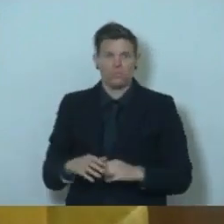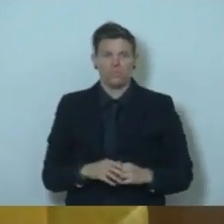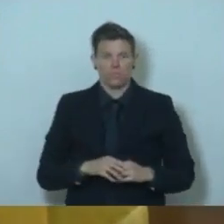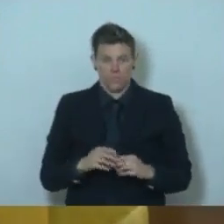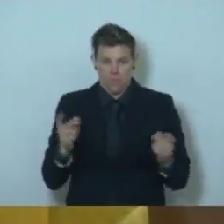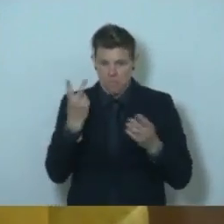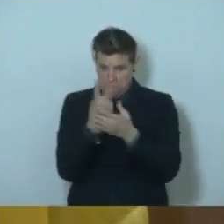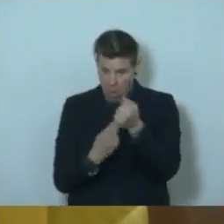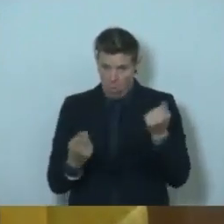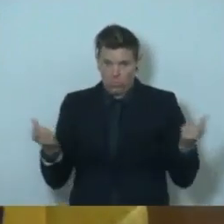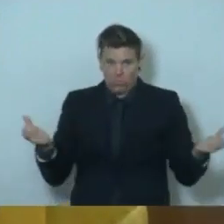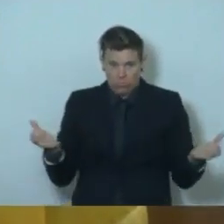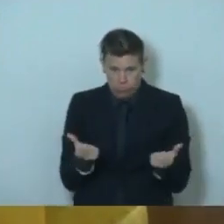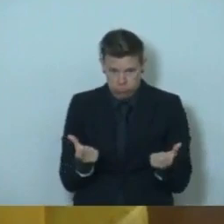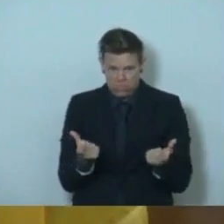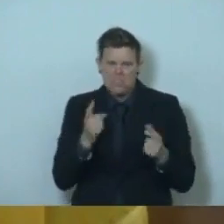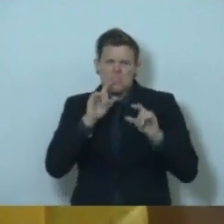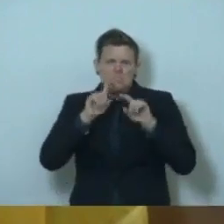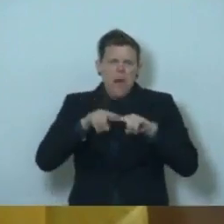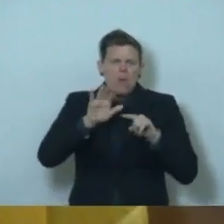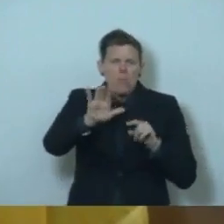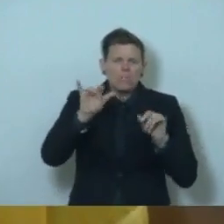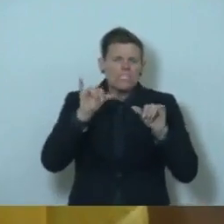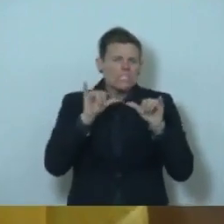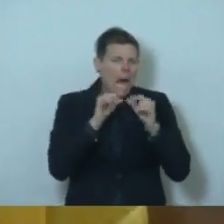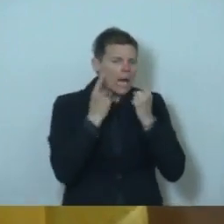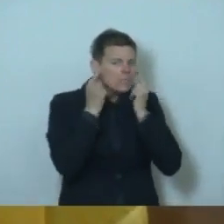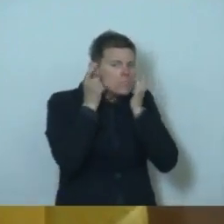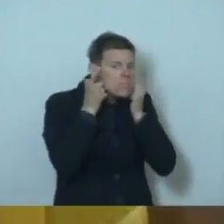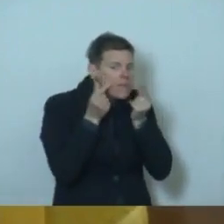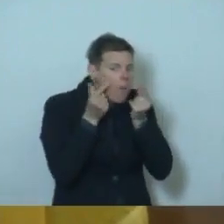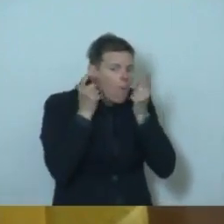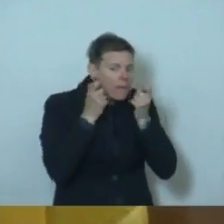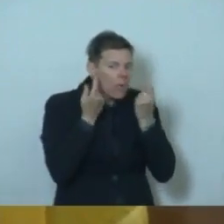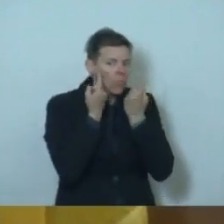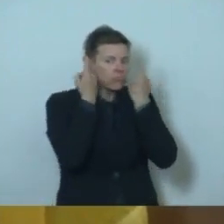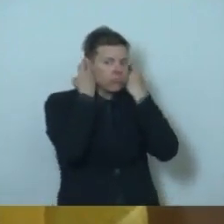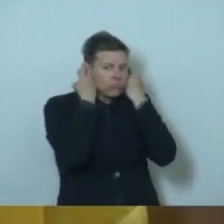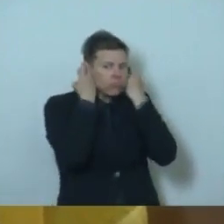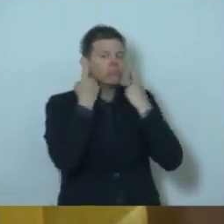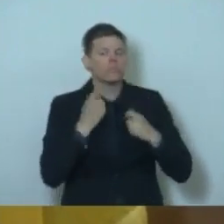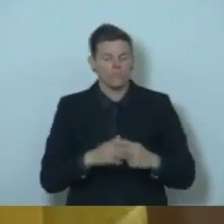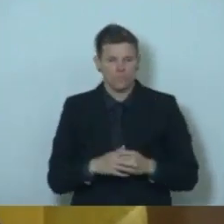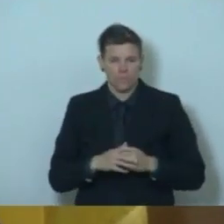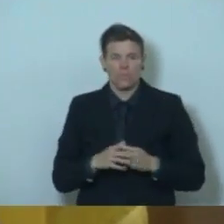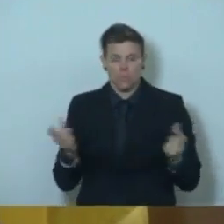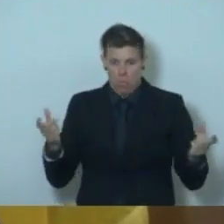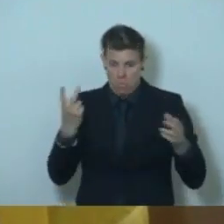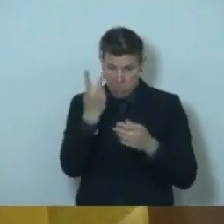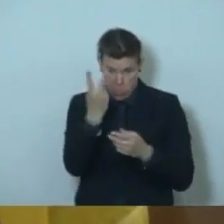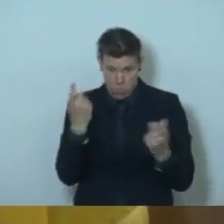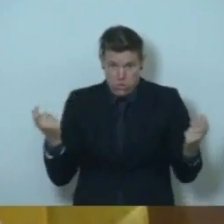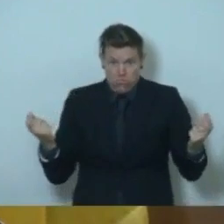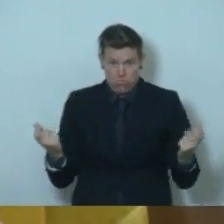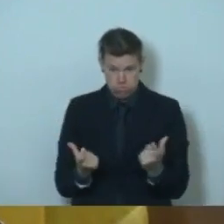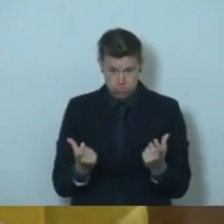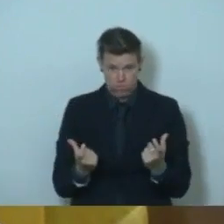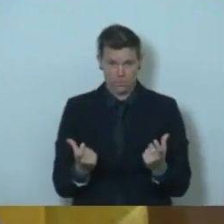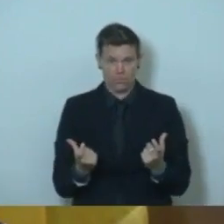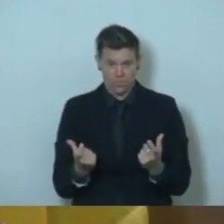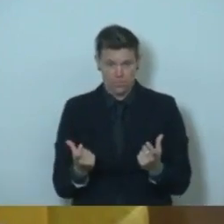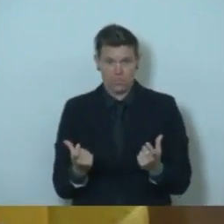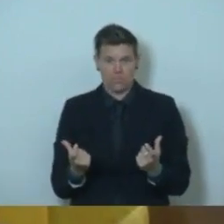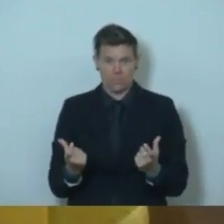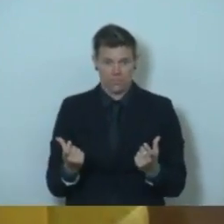really dependent on the size of your face area you're trying to cover. I get it to where it just starts to be